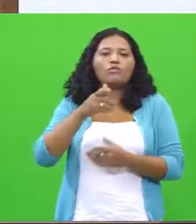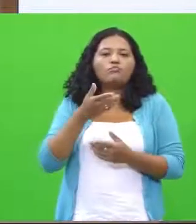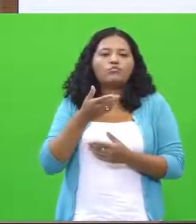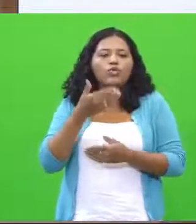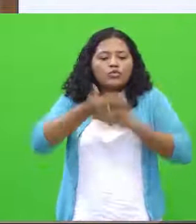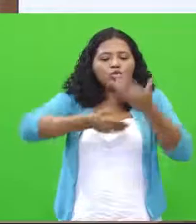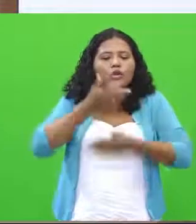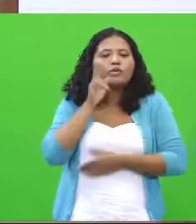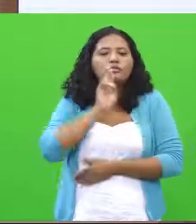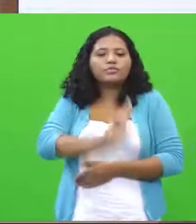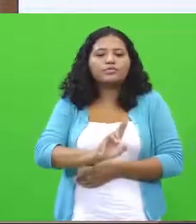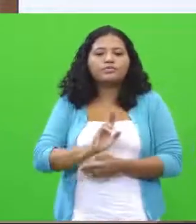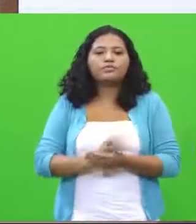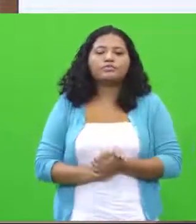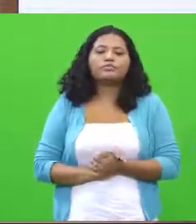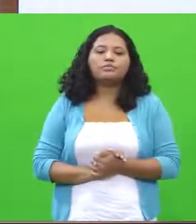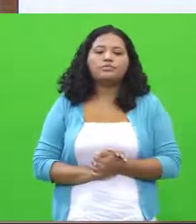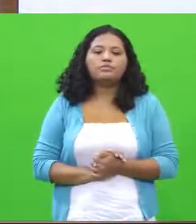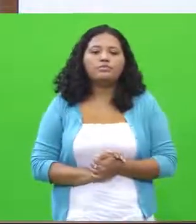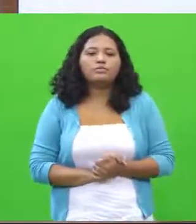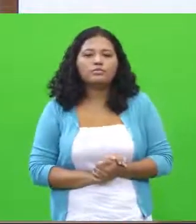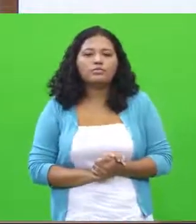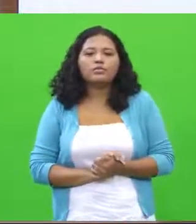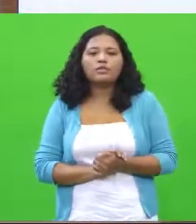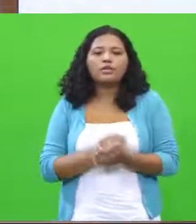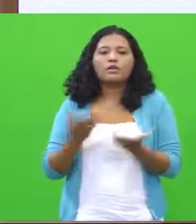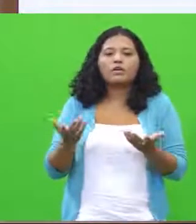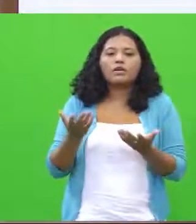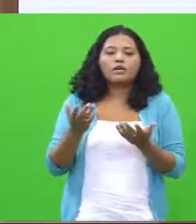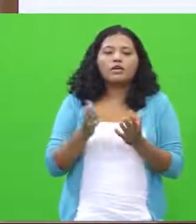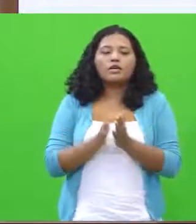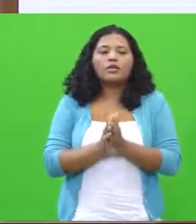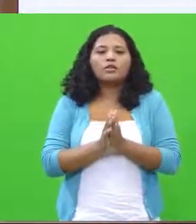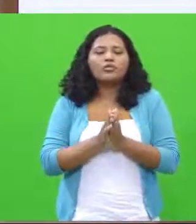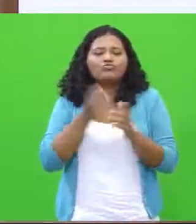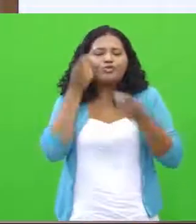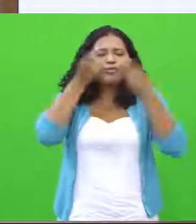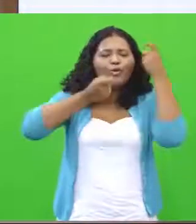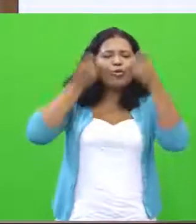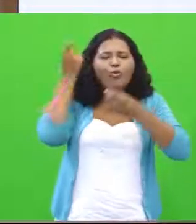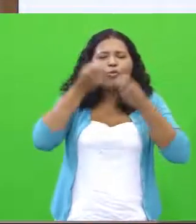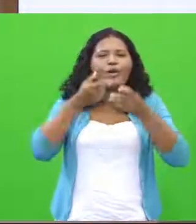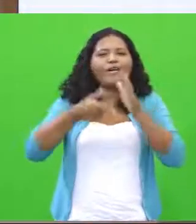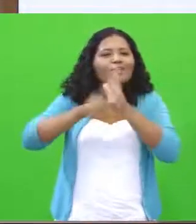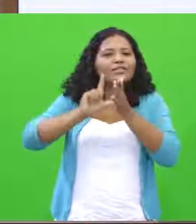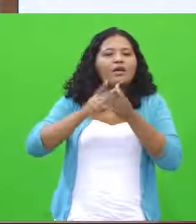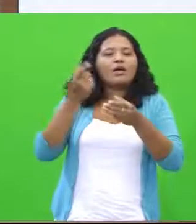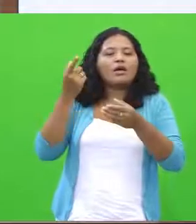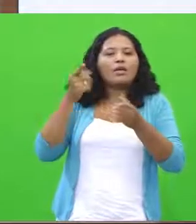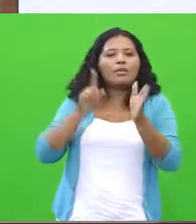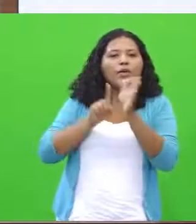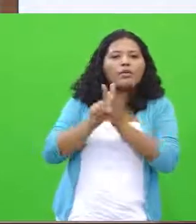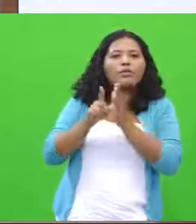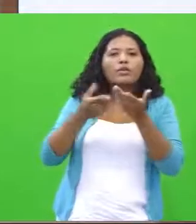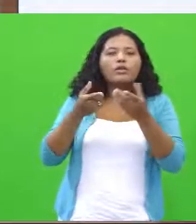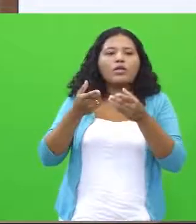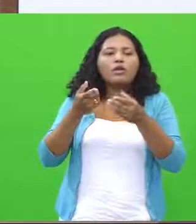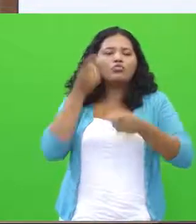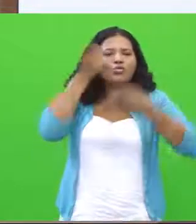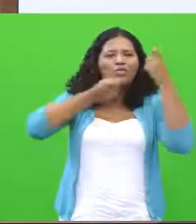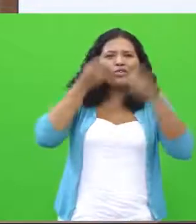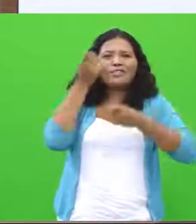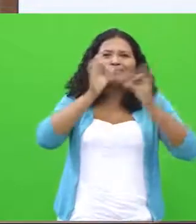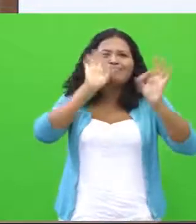a linda that didn't appear, St. Antônio 8, don't worry about putting your